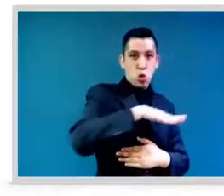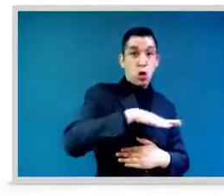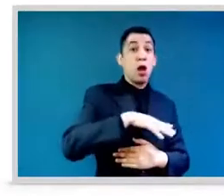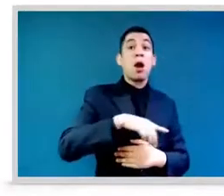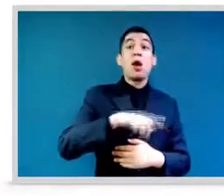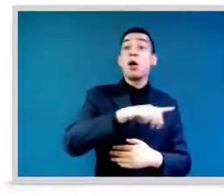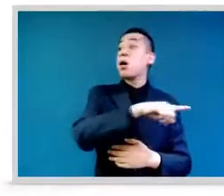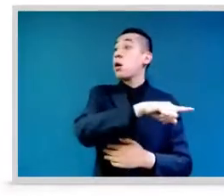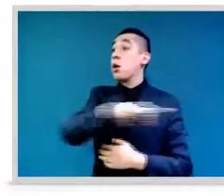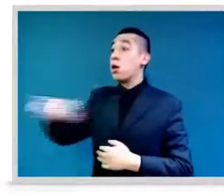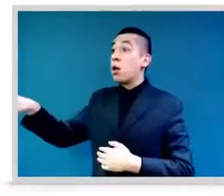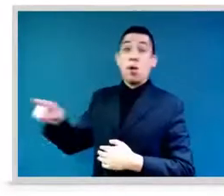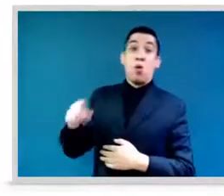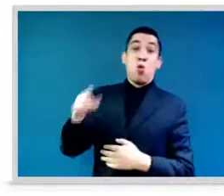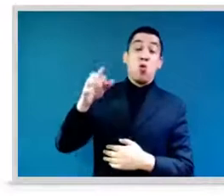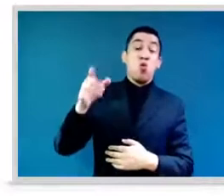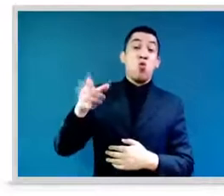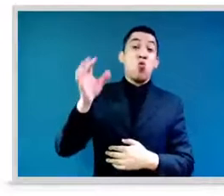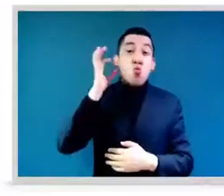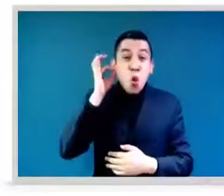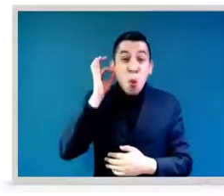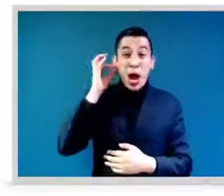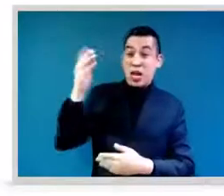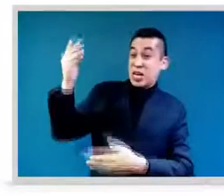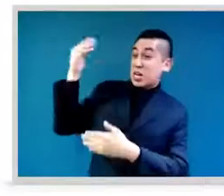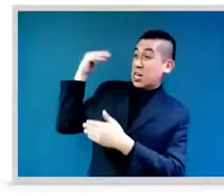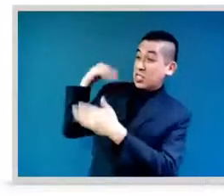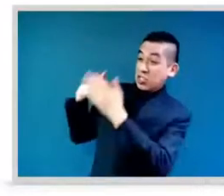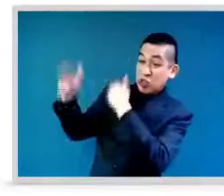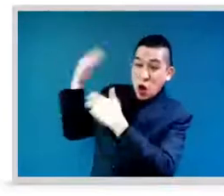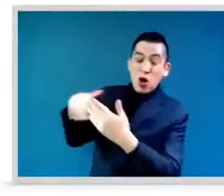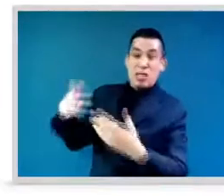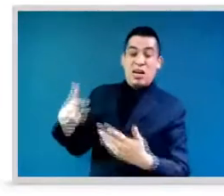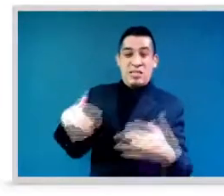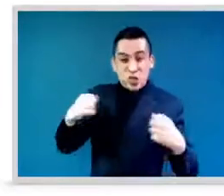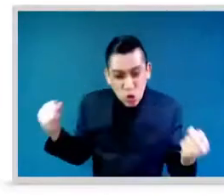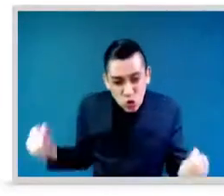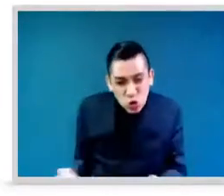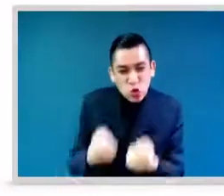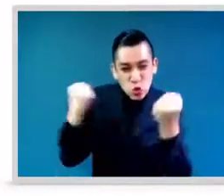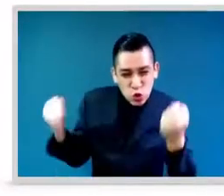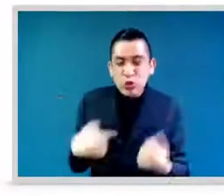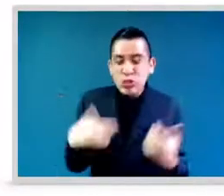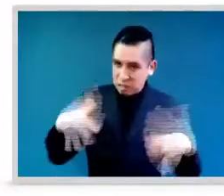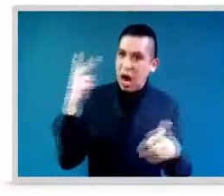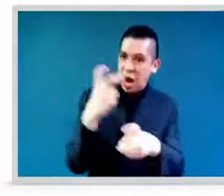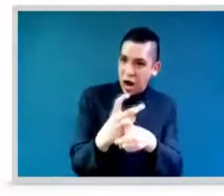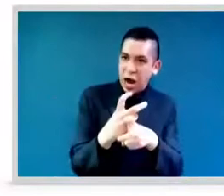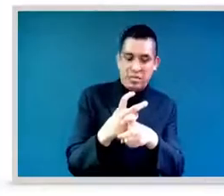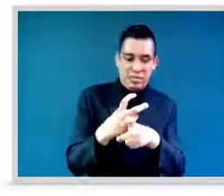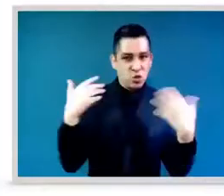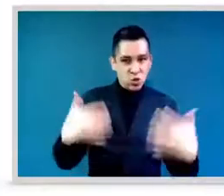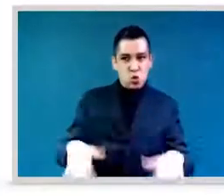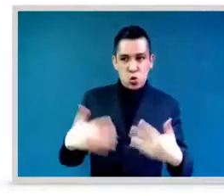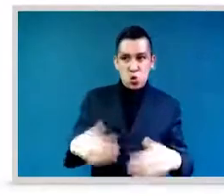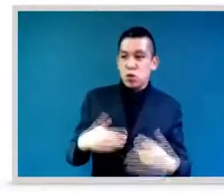to open paths with very difficult paths to the leadership of women, to the presence of